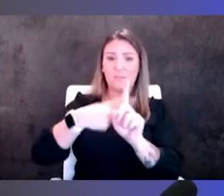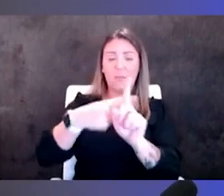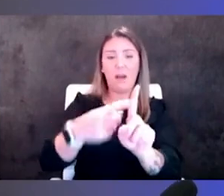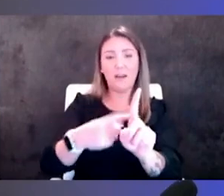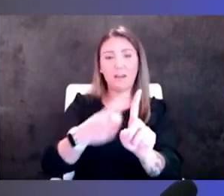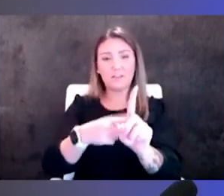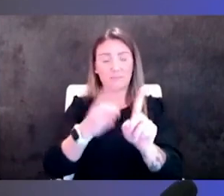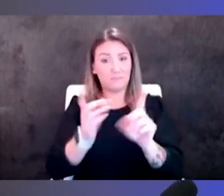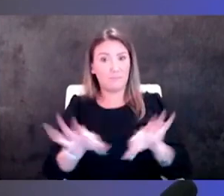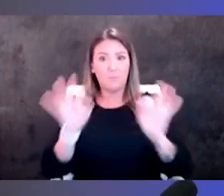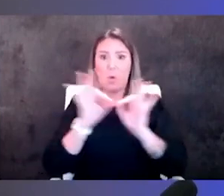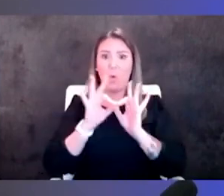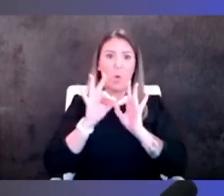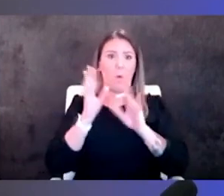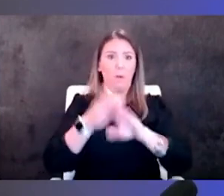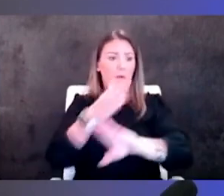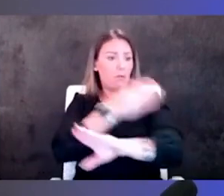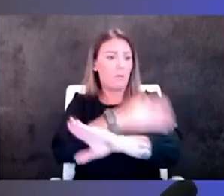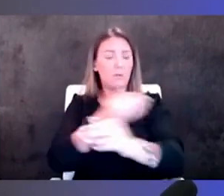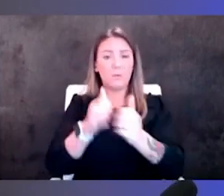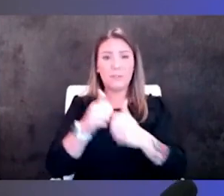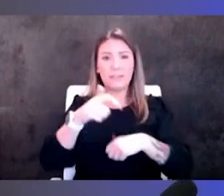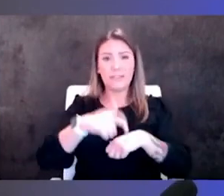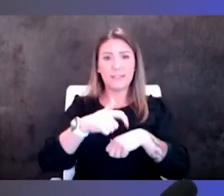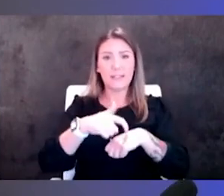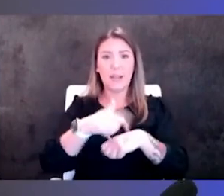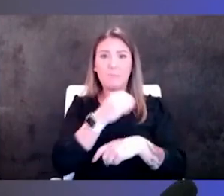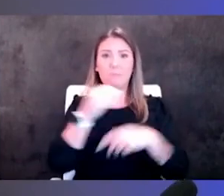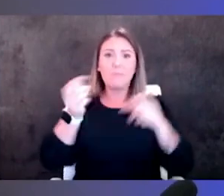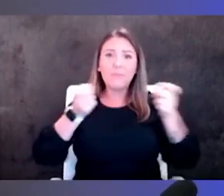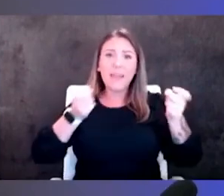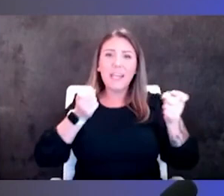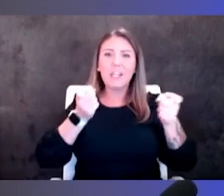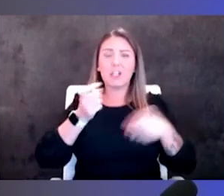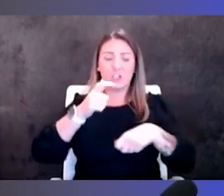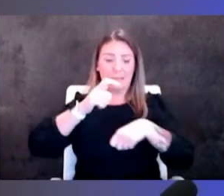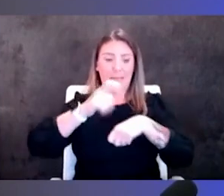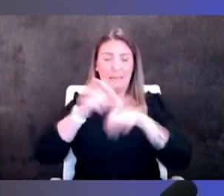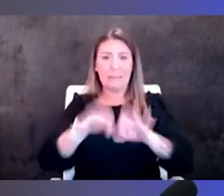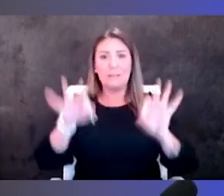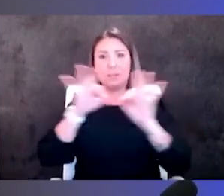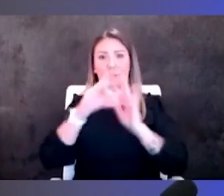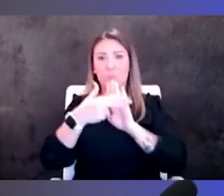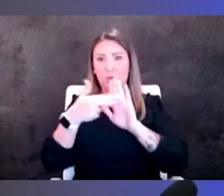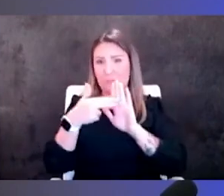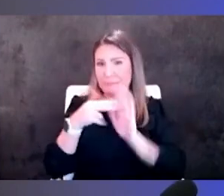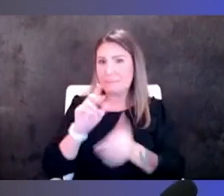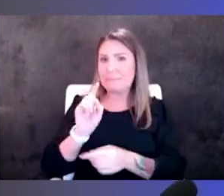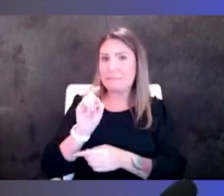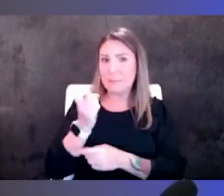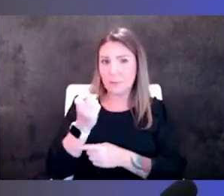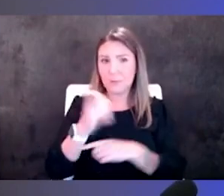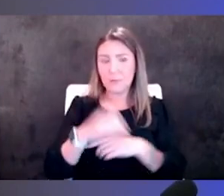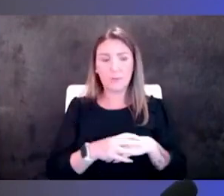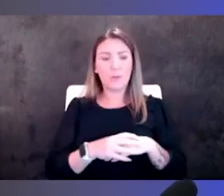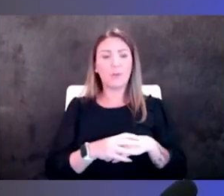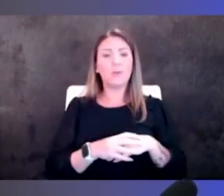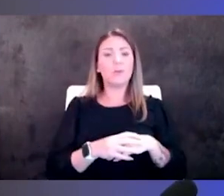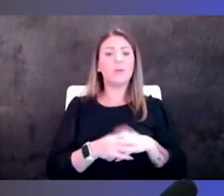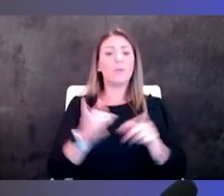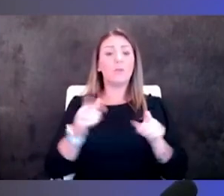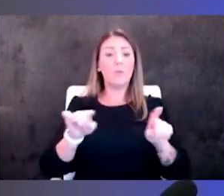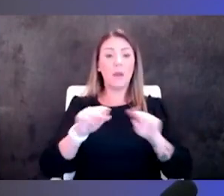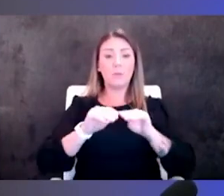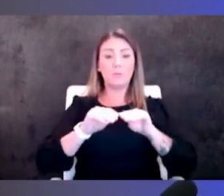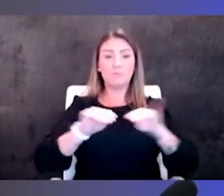in the time measures of of managing these uh time critical diagnoses and so as we spread out so quickly